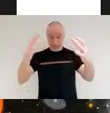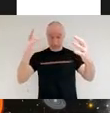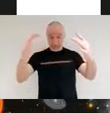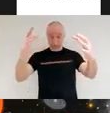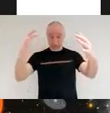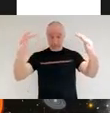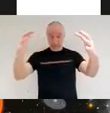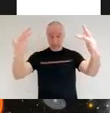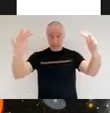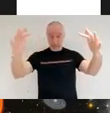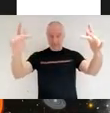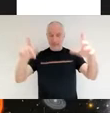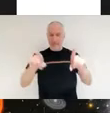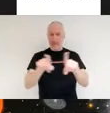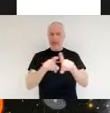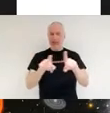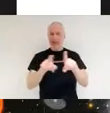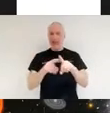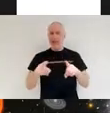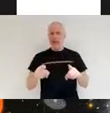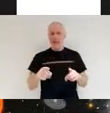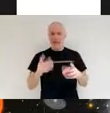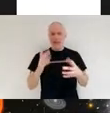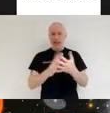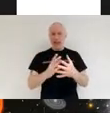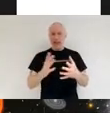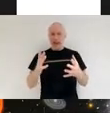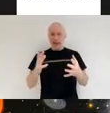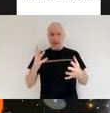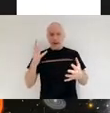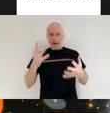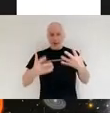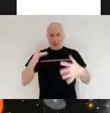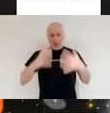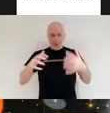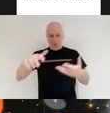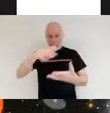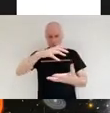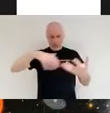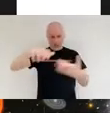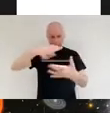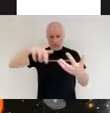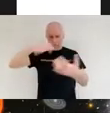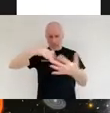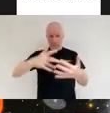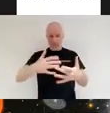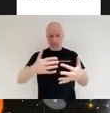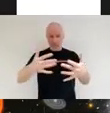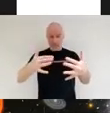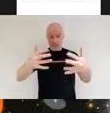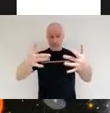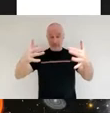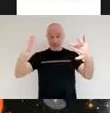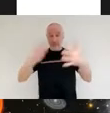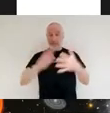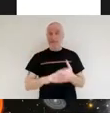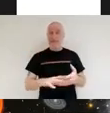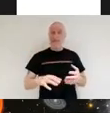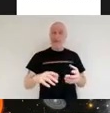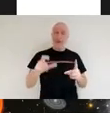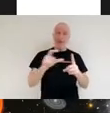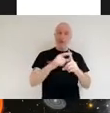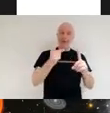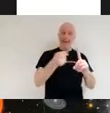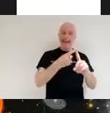energy forming a kind of like a primordial highly energetic soup and a lot of that was what we call delocalized electrons